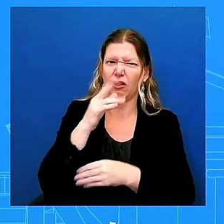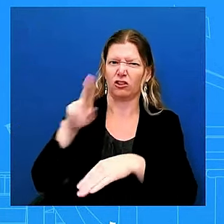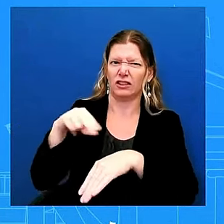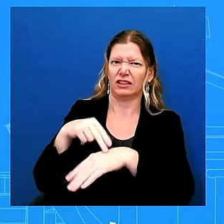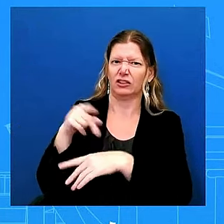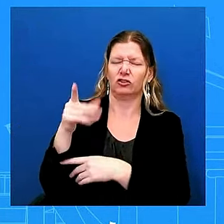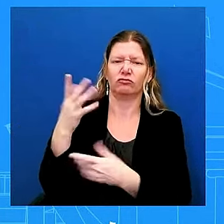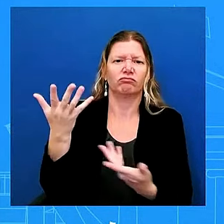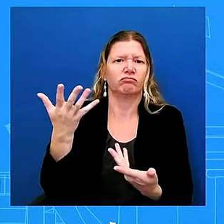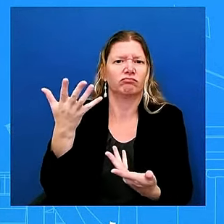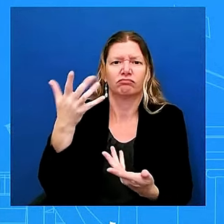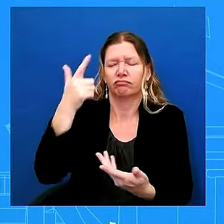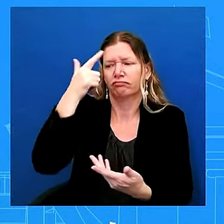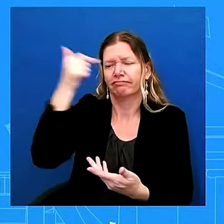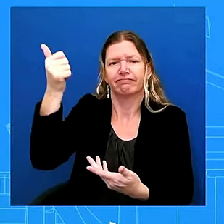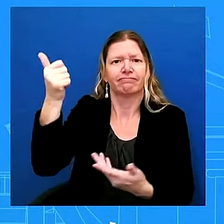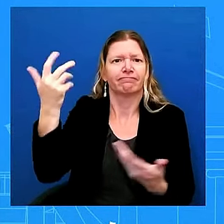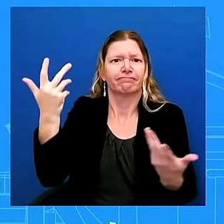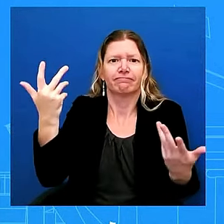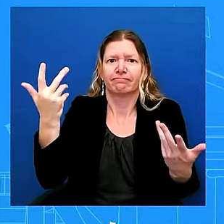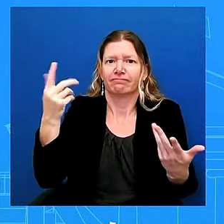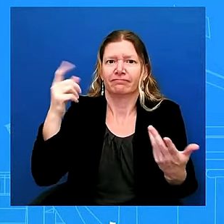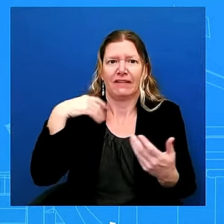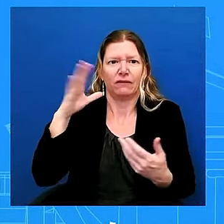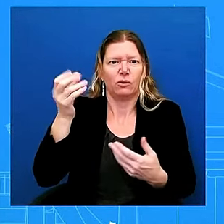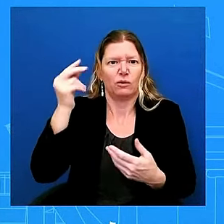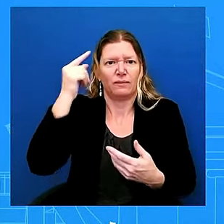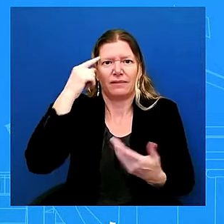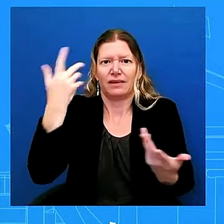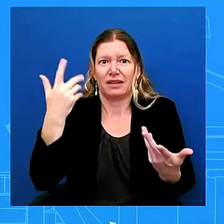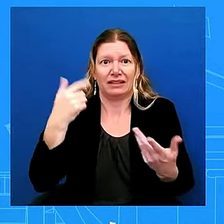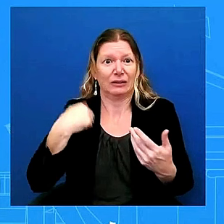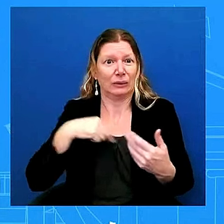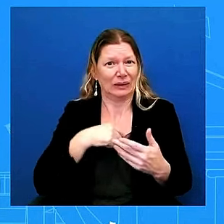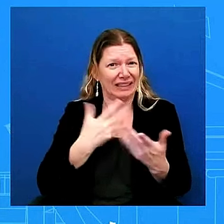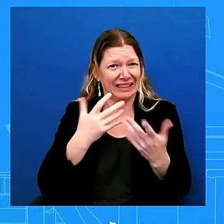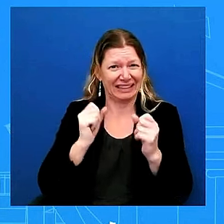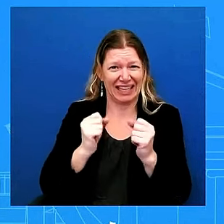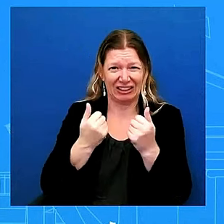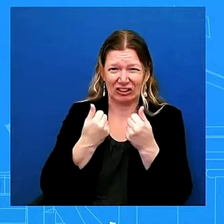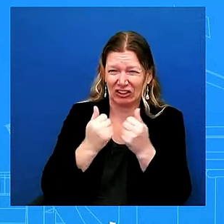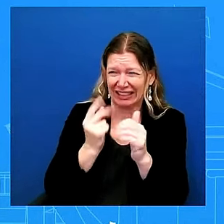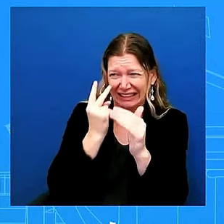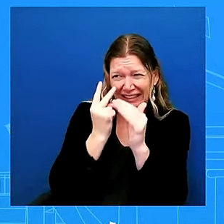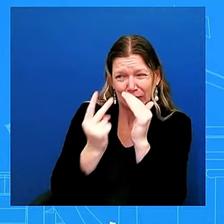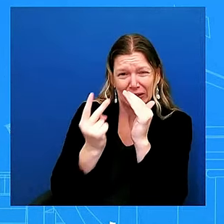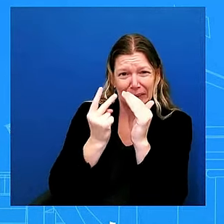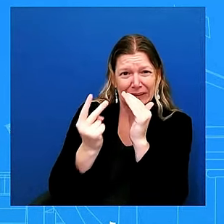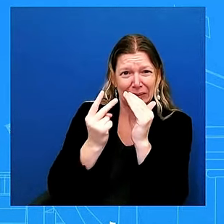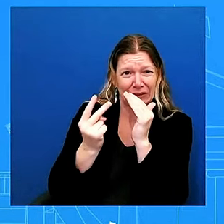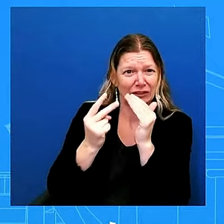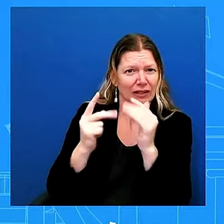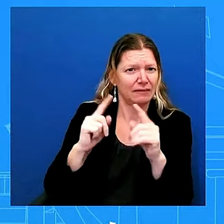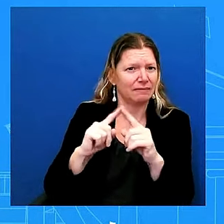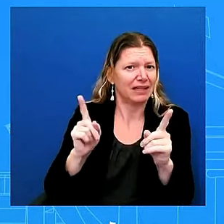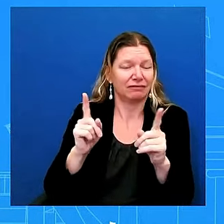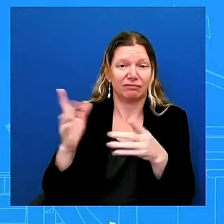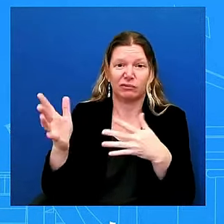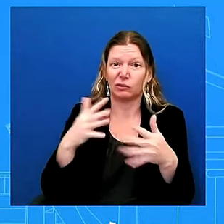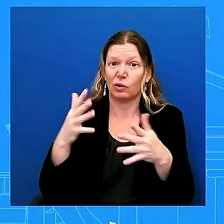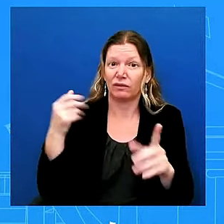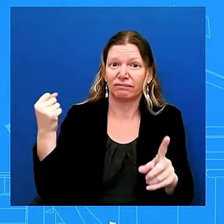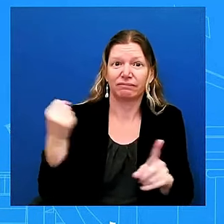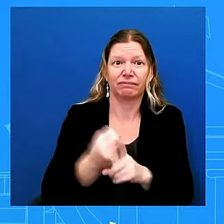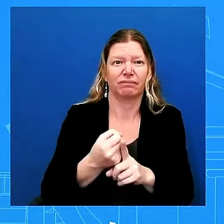a forecast and when a storm hits we have to adapt and respond in real time just as the storm has the effects in